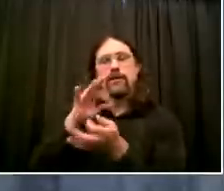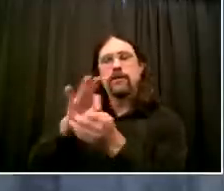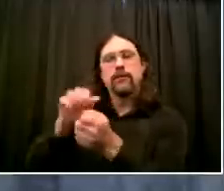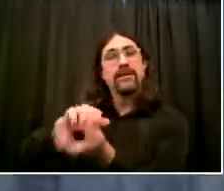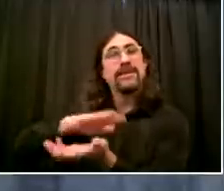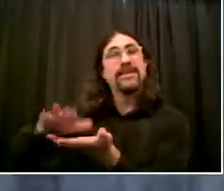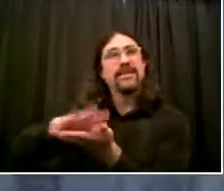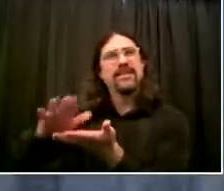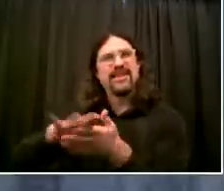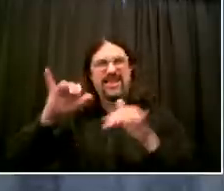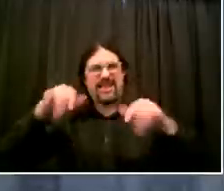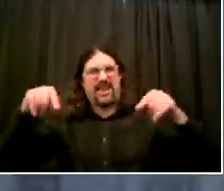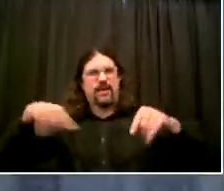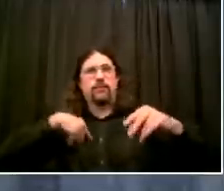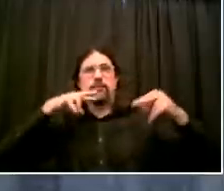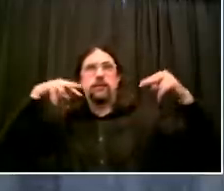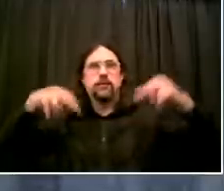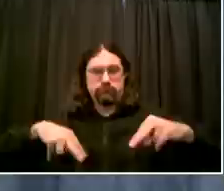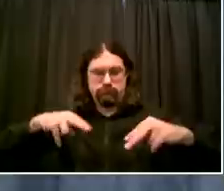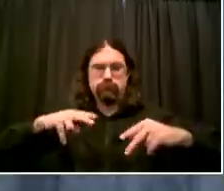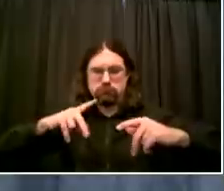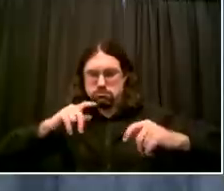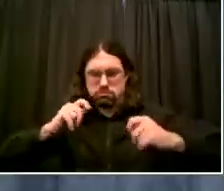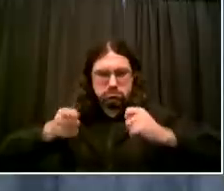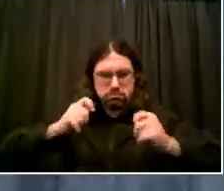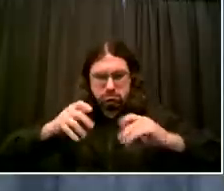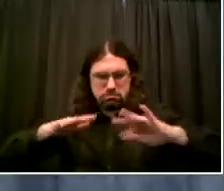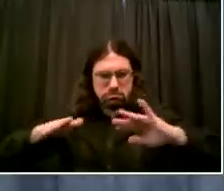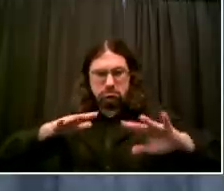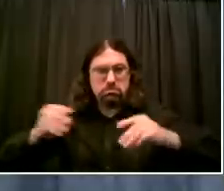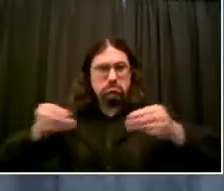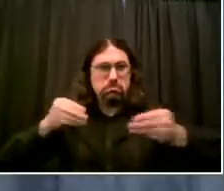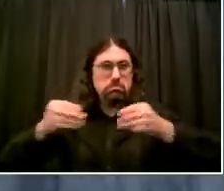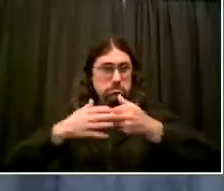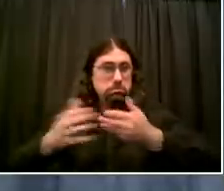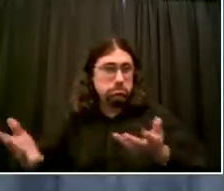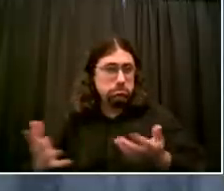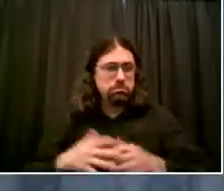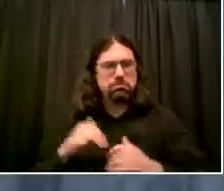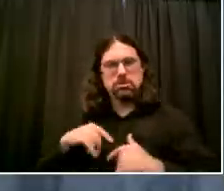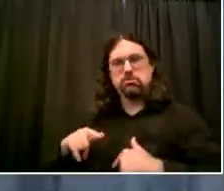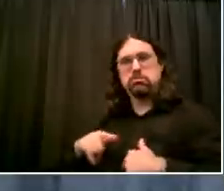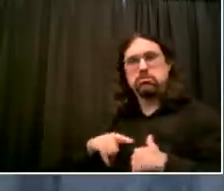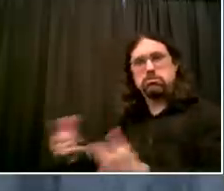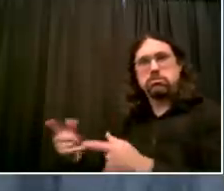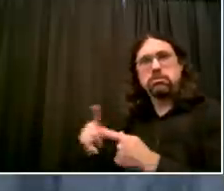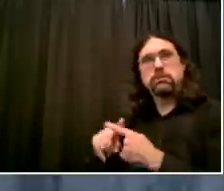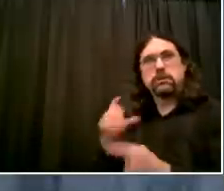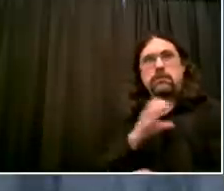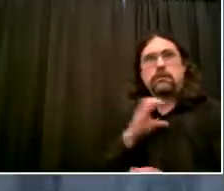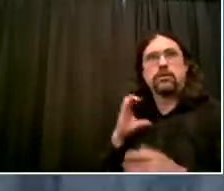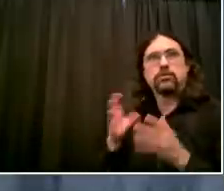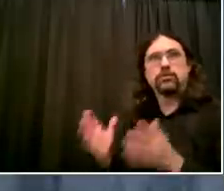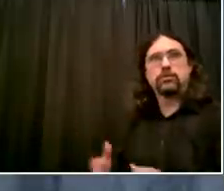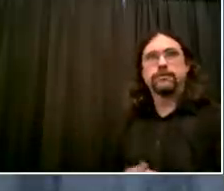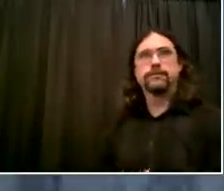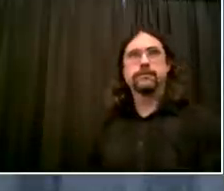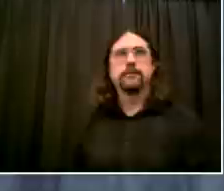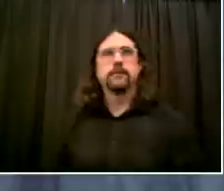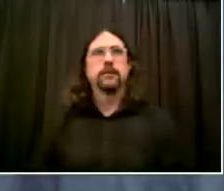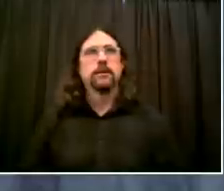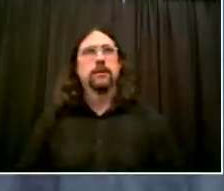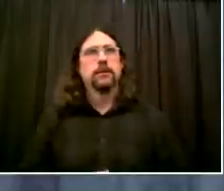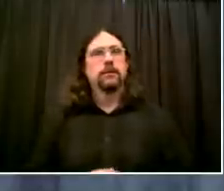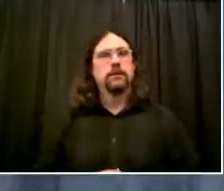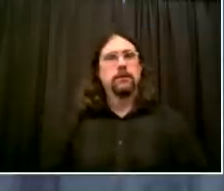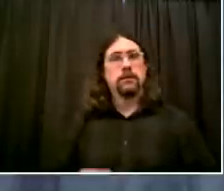towing cars. For the metered spaces, there is turnover, and we're going to be, when restaurants do their application, they'll be able to print out a sign that they